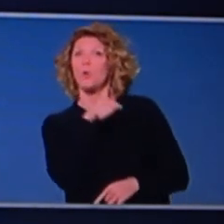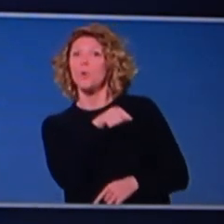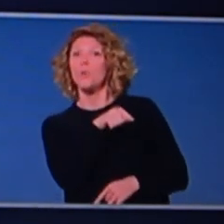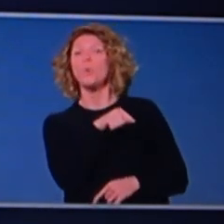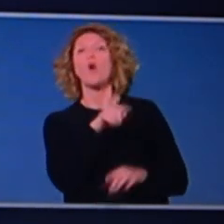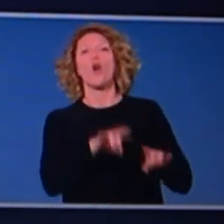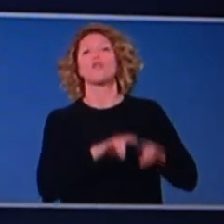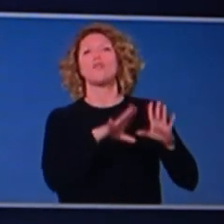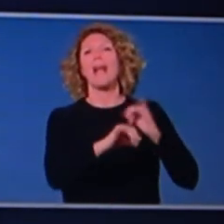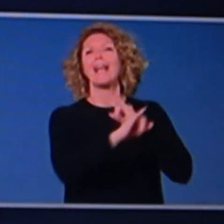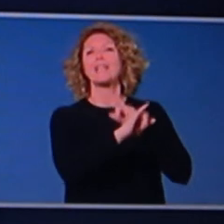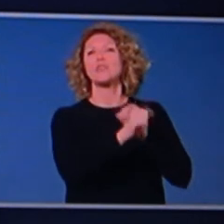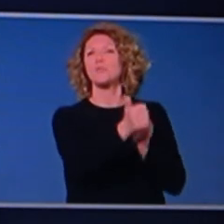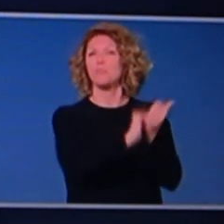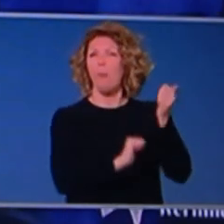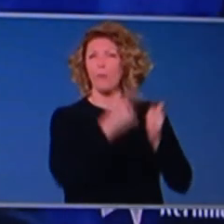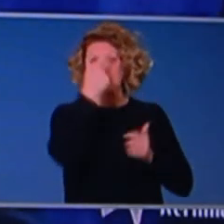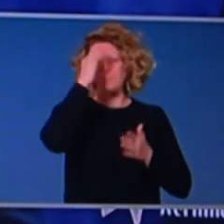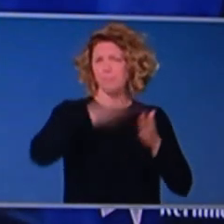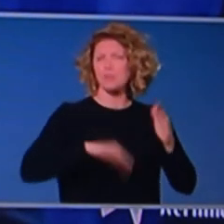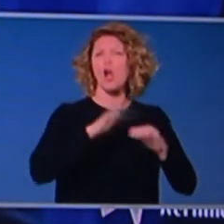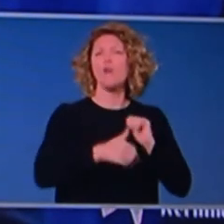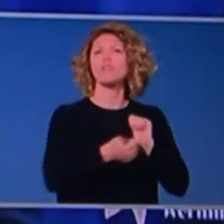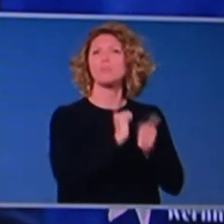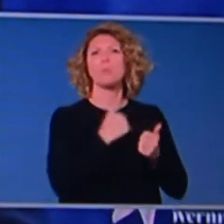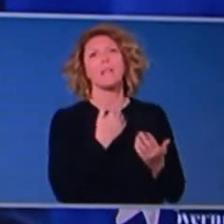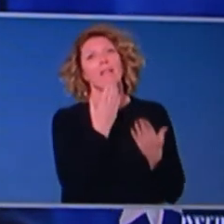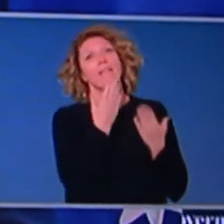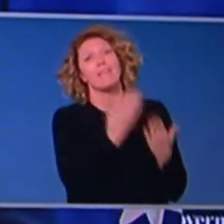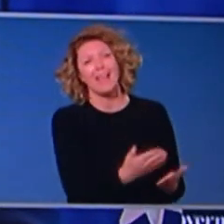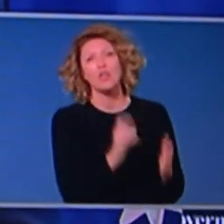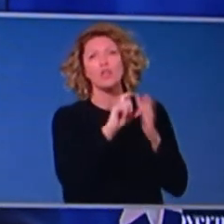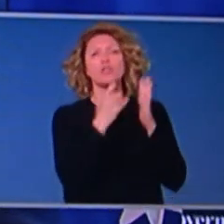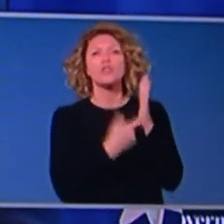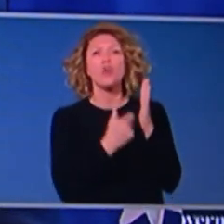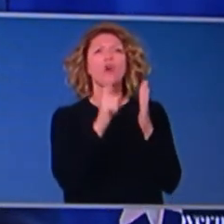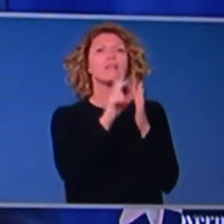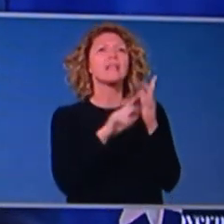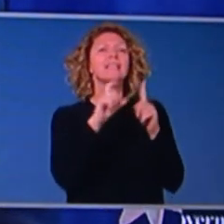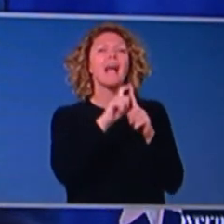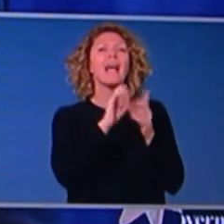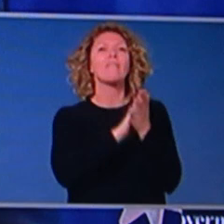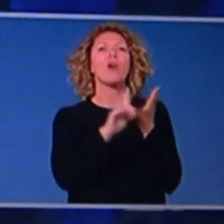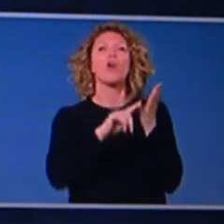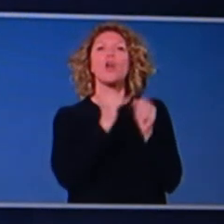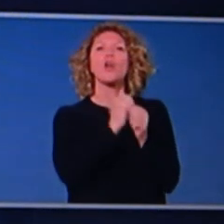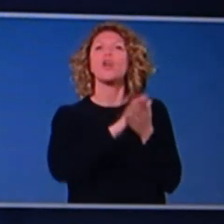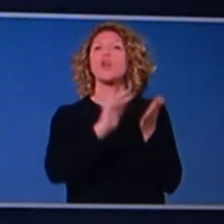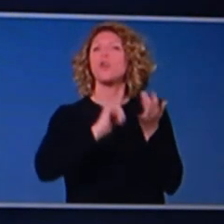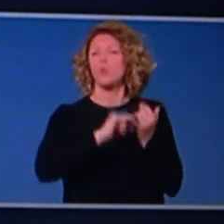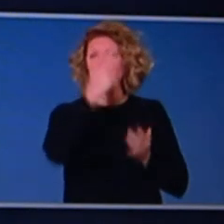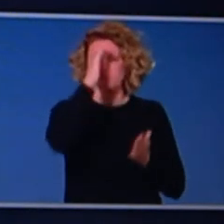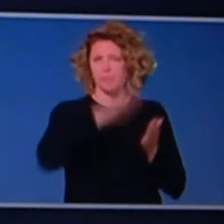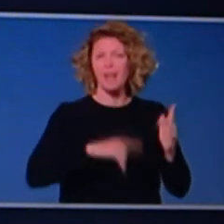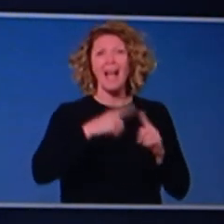Australian Institute of Sport. And I, uh, extend my thanks to Dr. David Hughes, who's led that work, but also along with chief